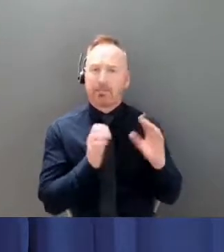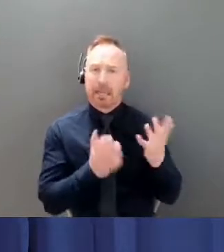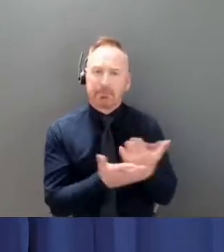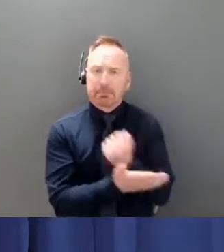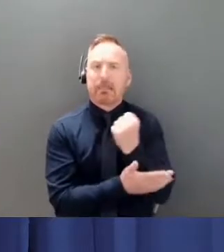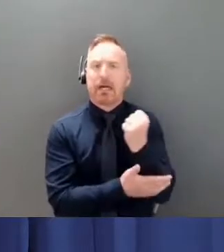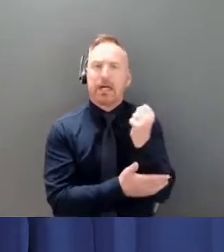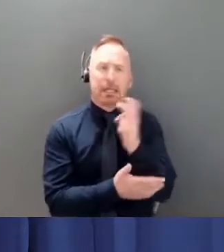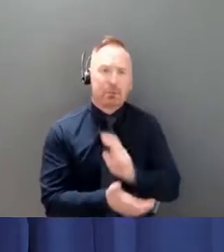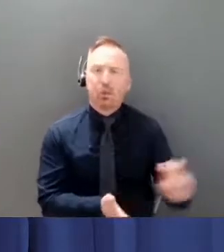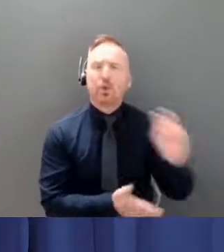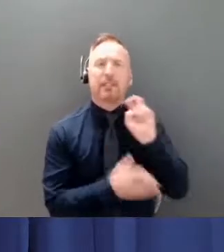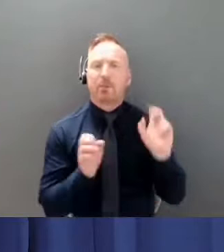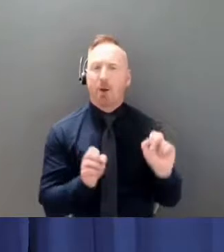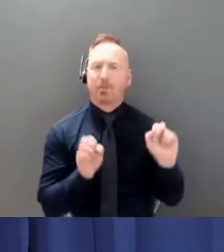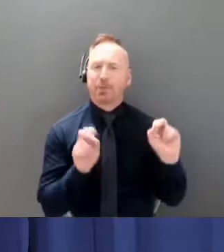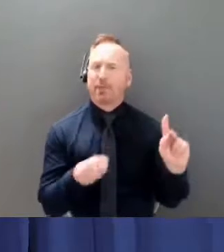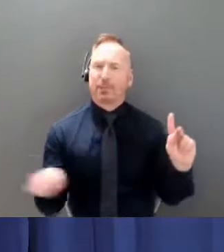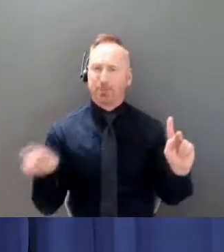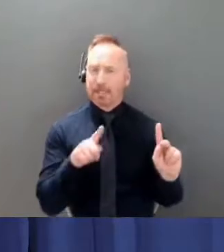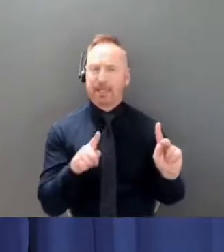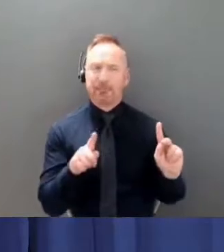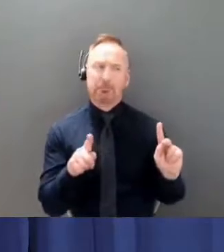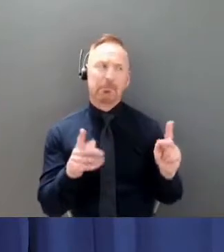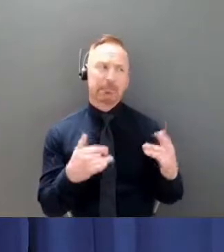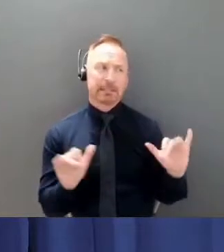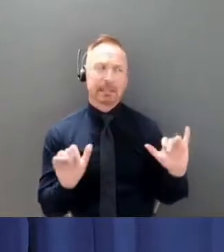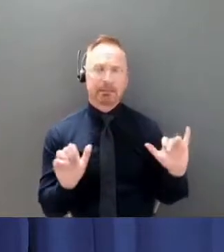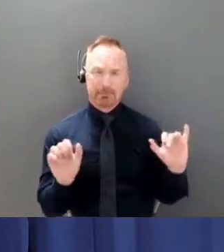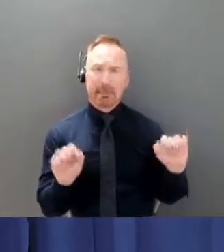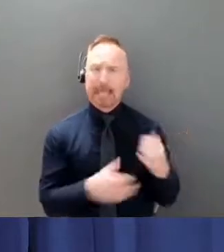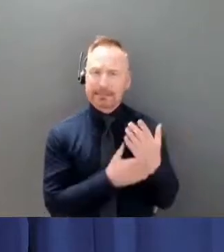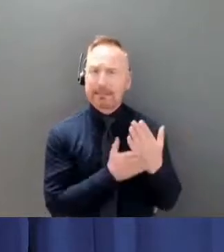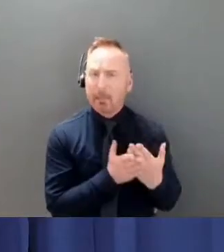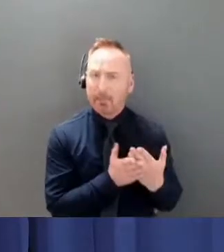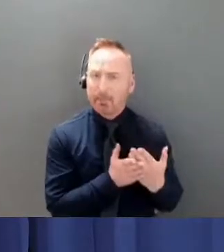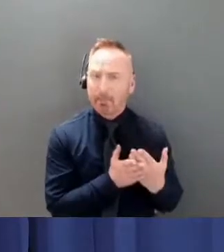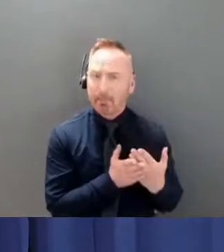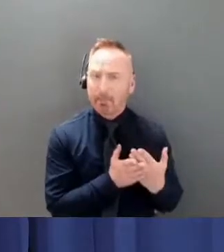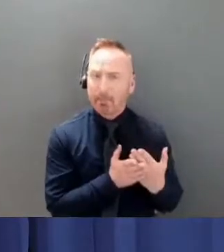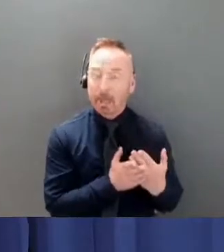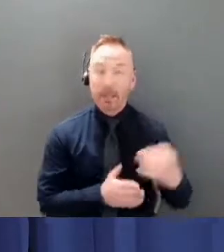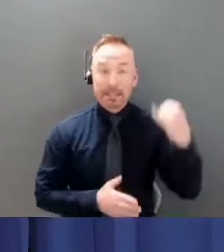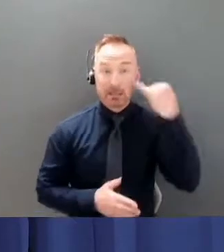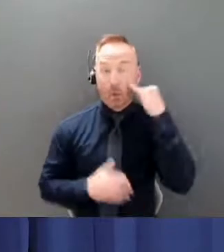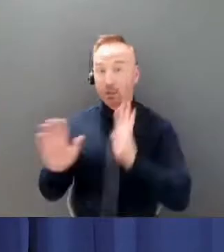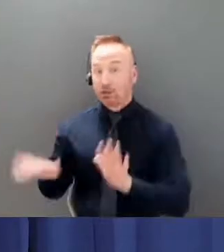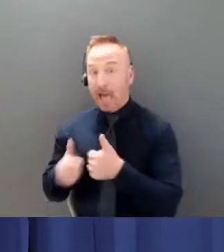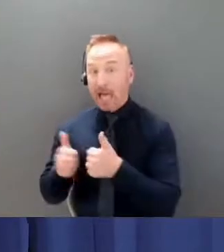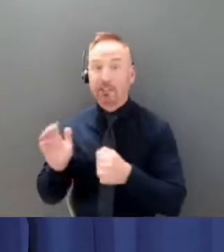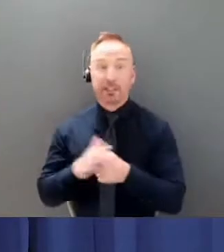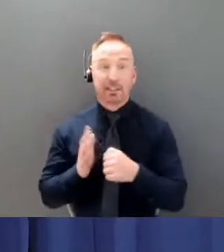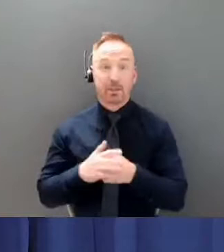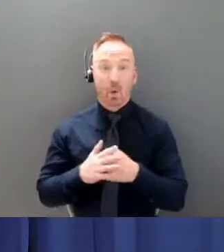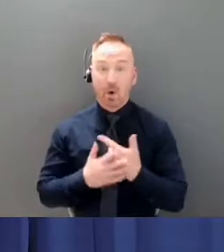and despite the current challenges and trauma we are facing we will get through